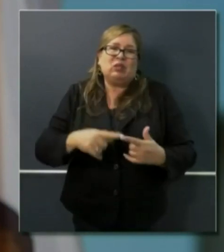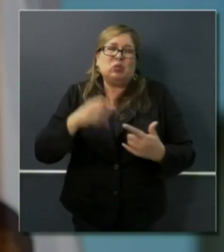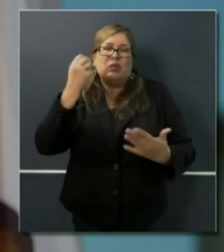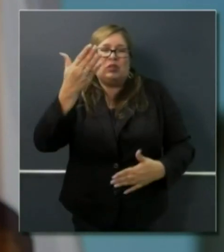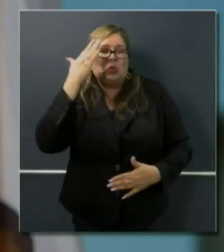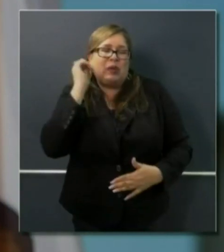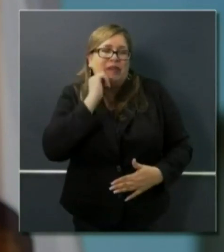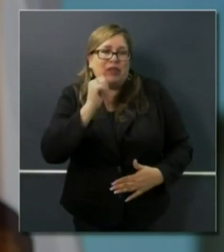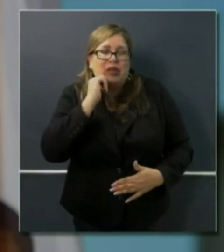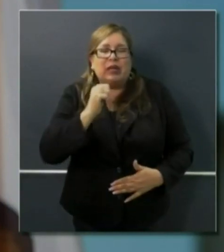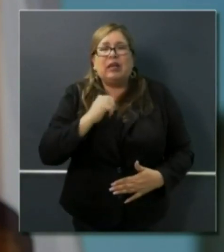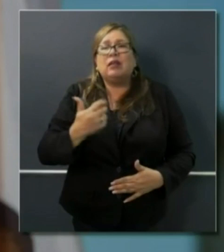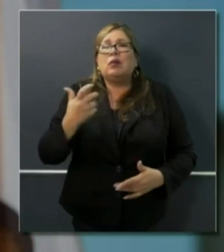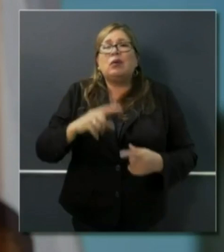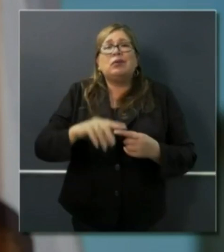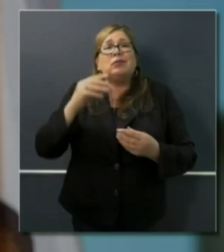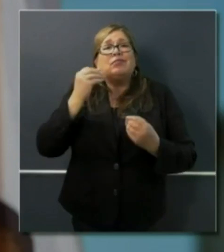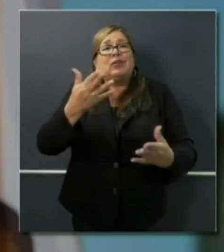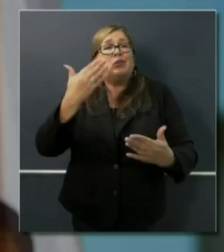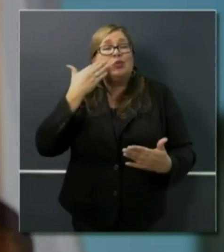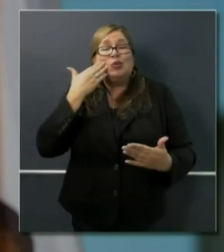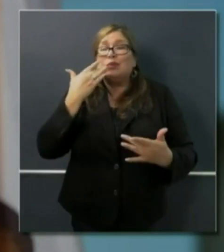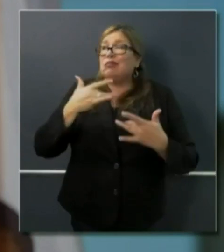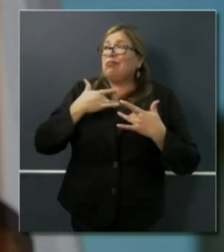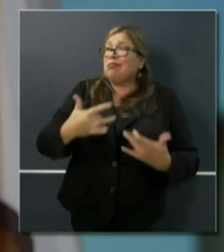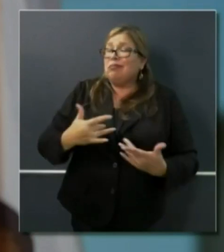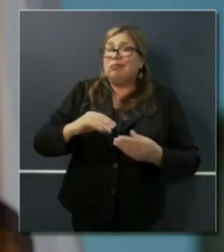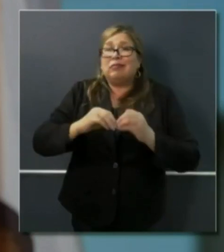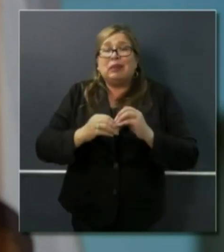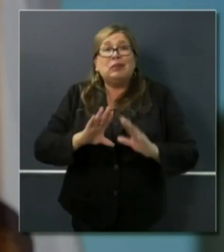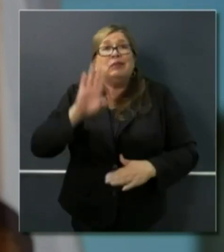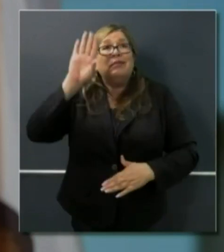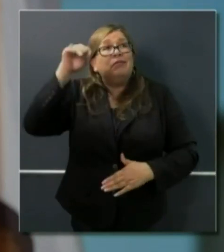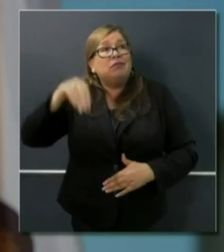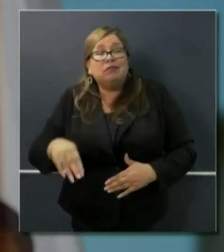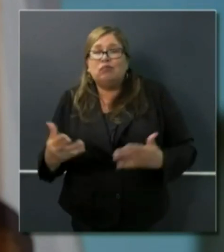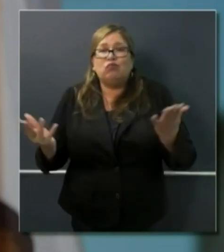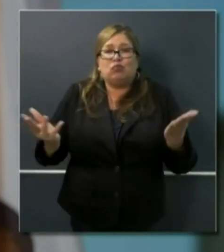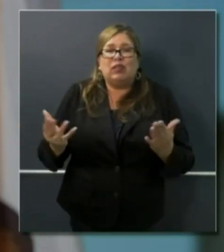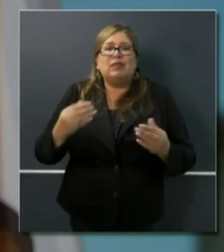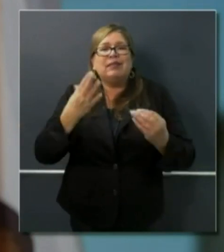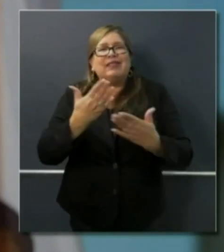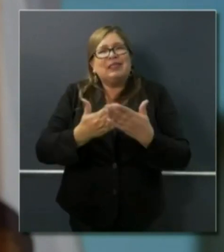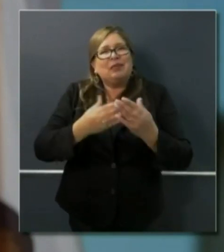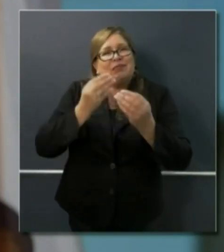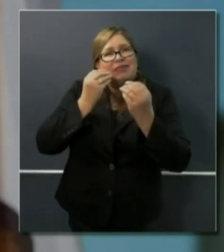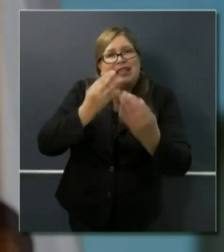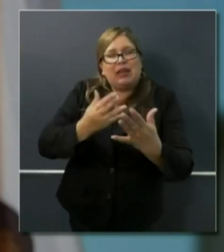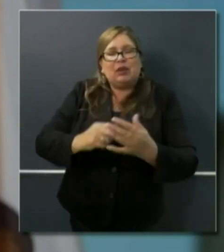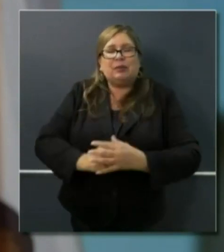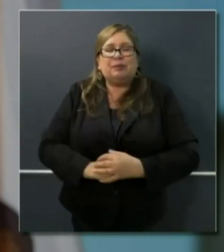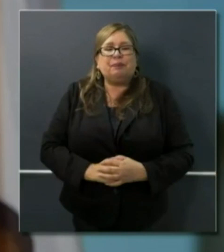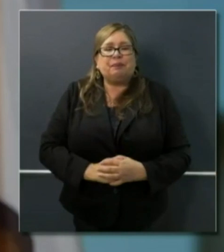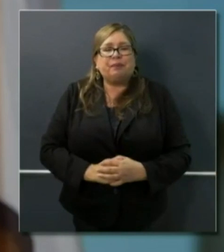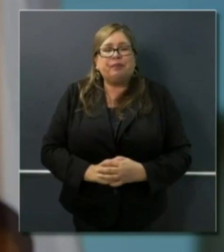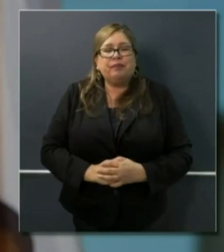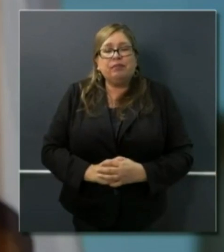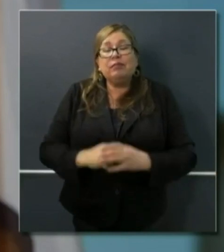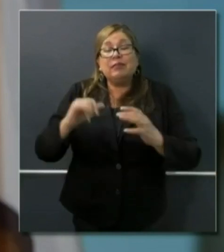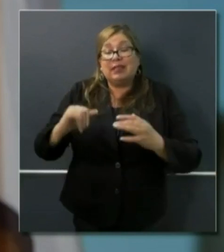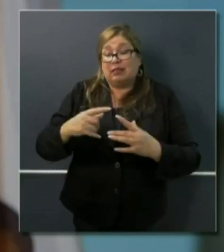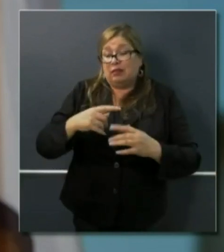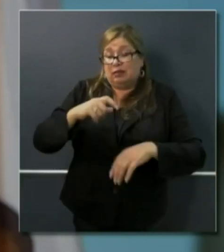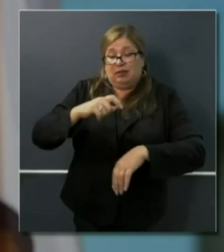and that's to give you an overall view of the trend lines and give you some proof points and data that have come in in the last